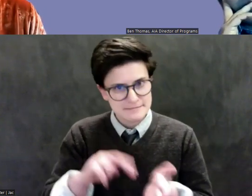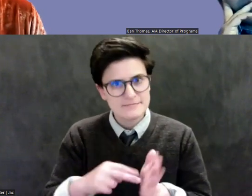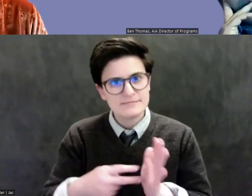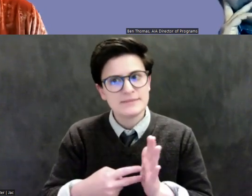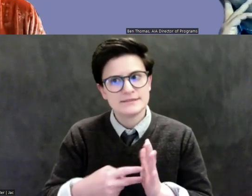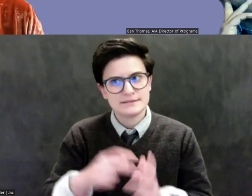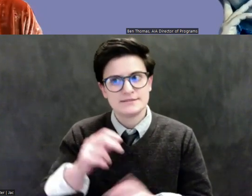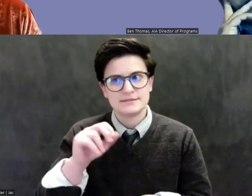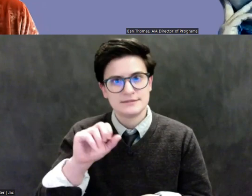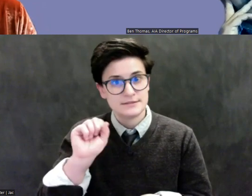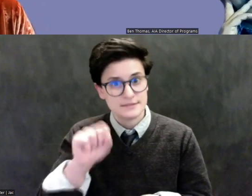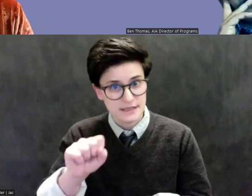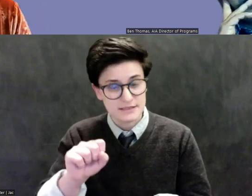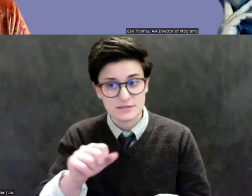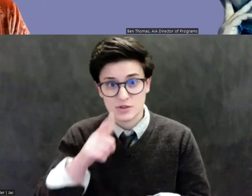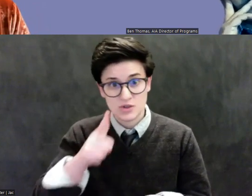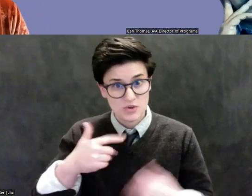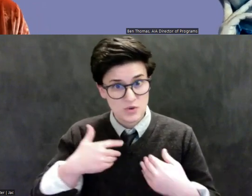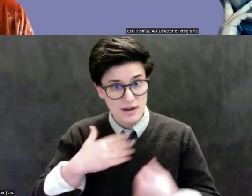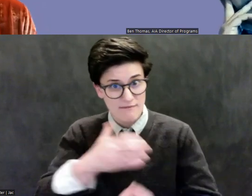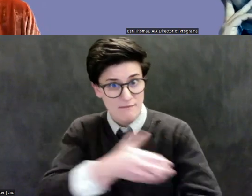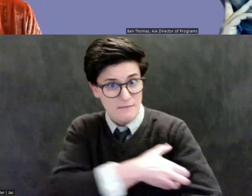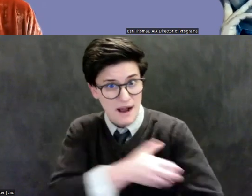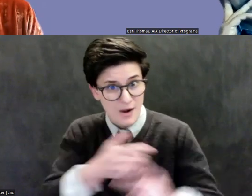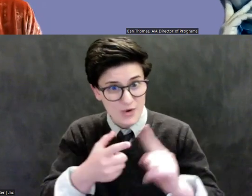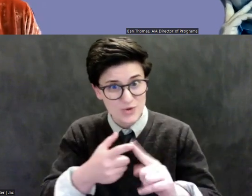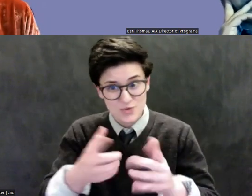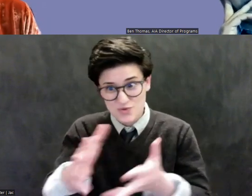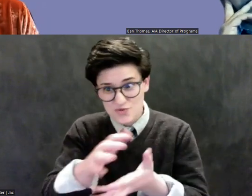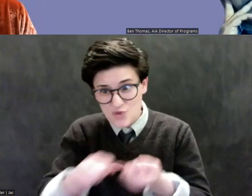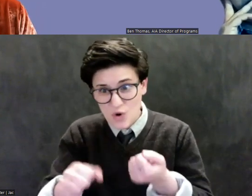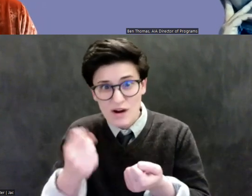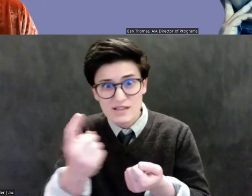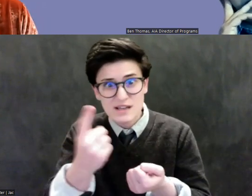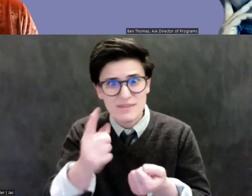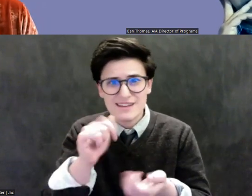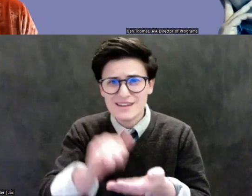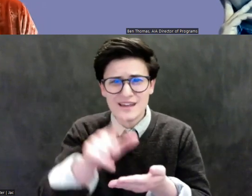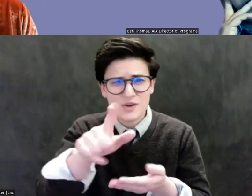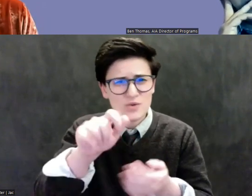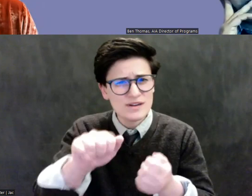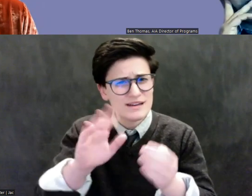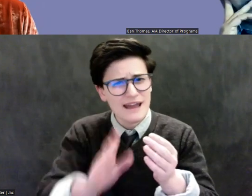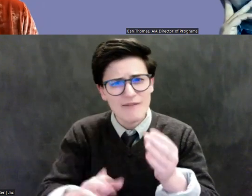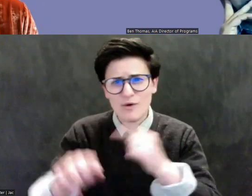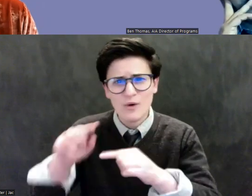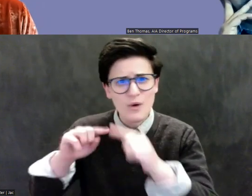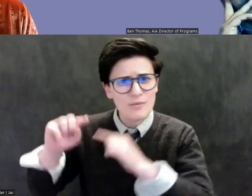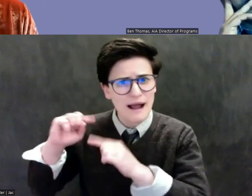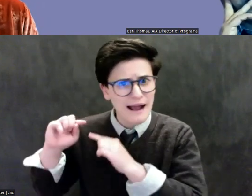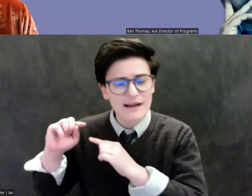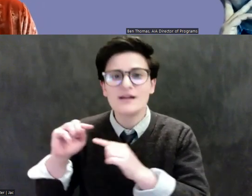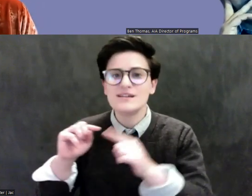to destroy these things that are irreplaceable. And this is what we're seeing in Ukraine today,